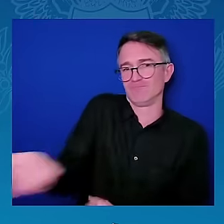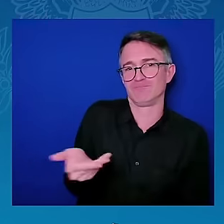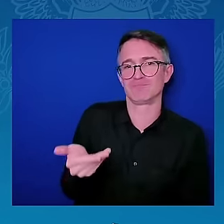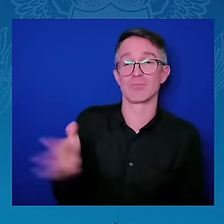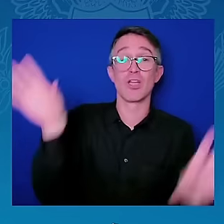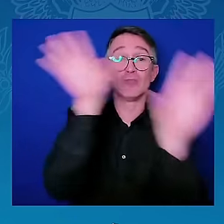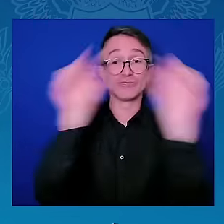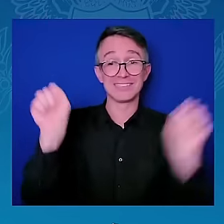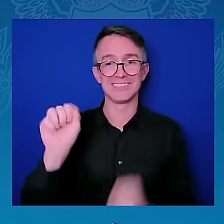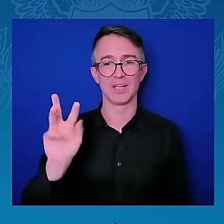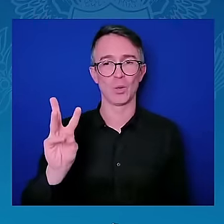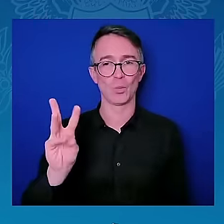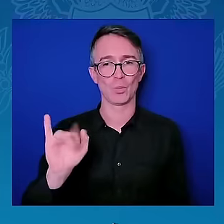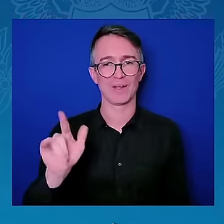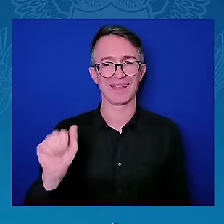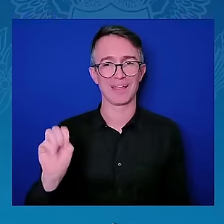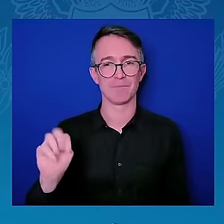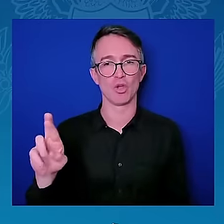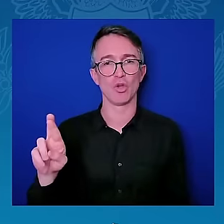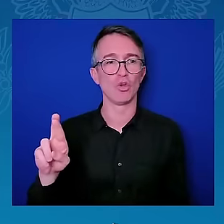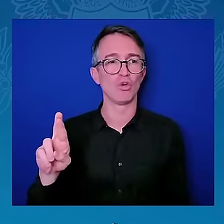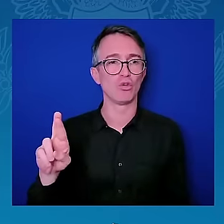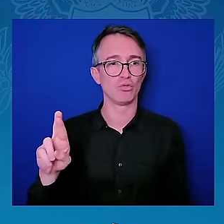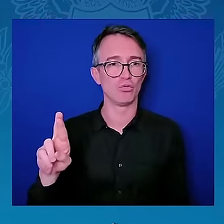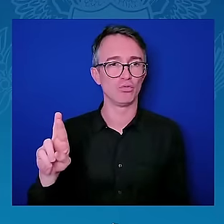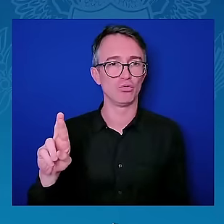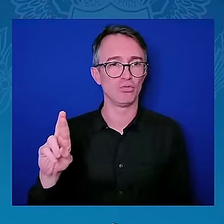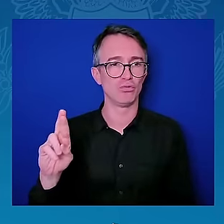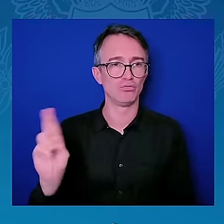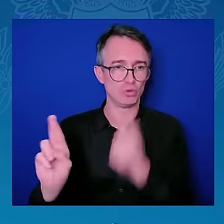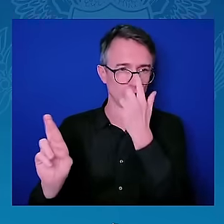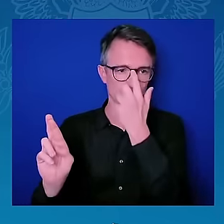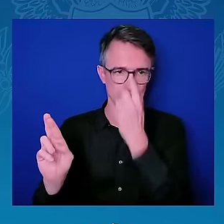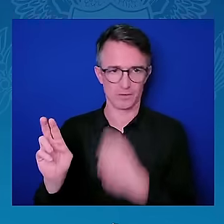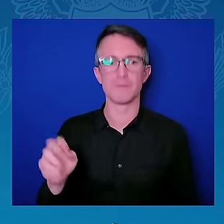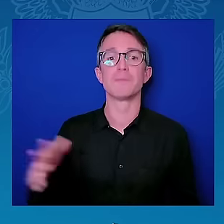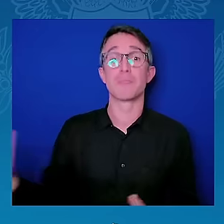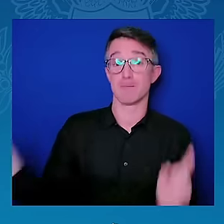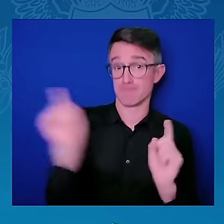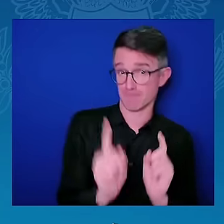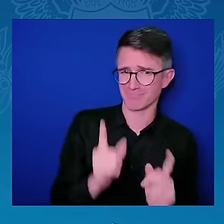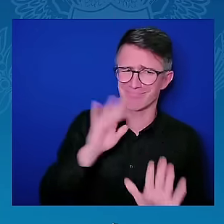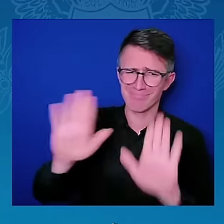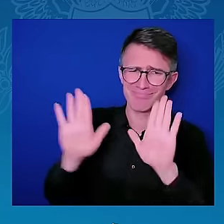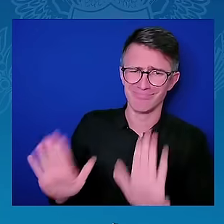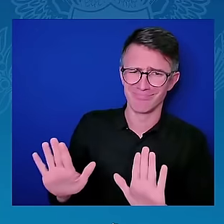President Ruto, Vice President Harris, and Ambassador Whitman a warm welcome.